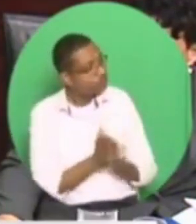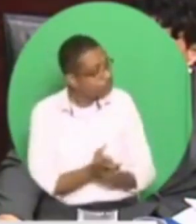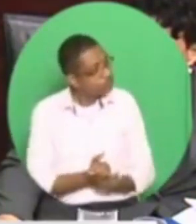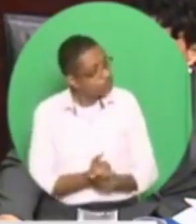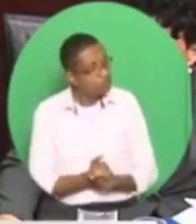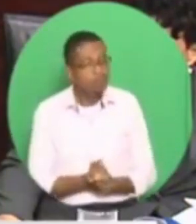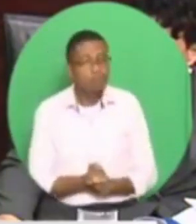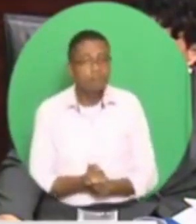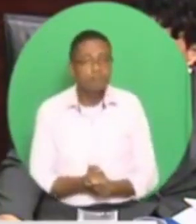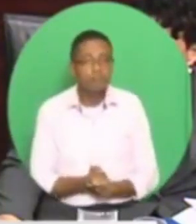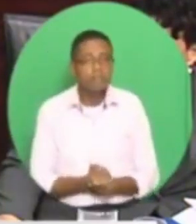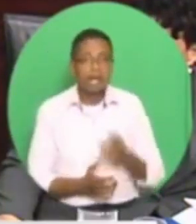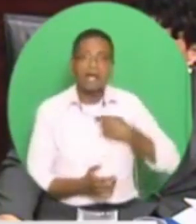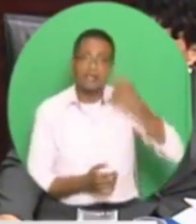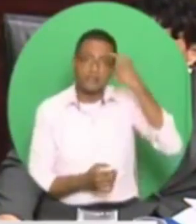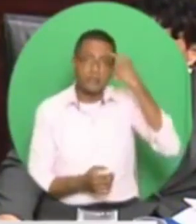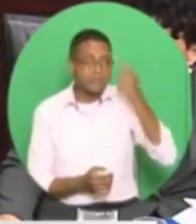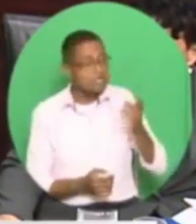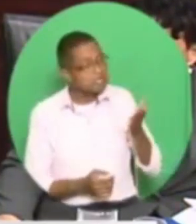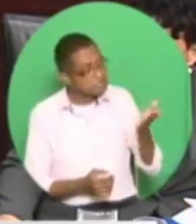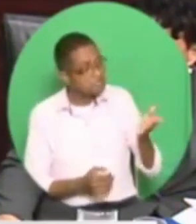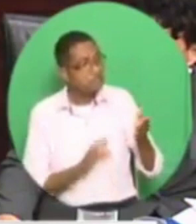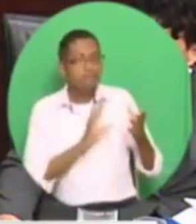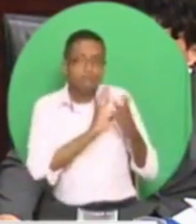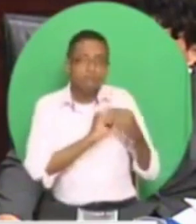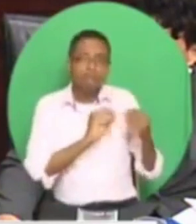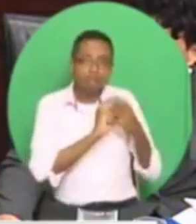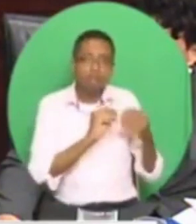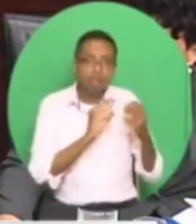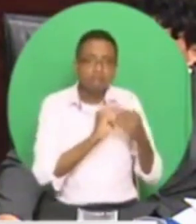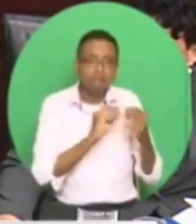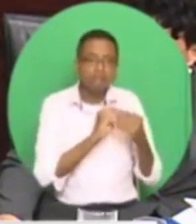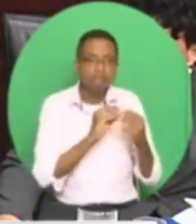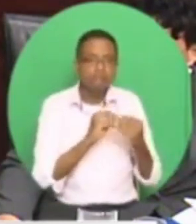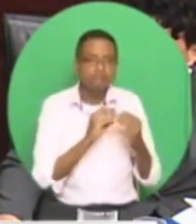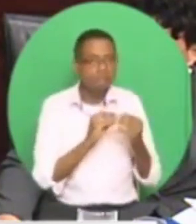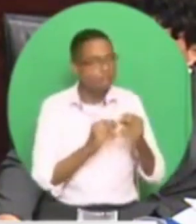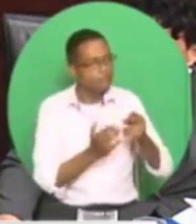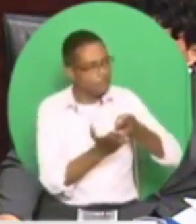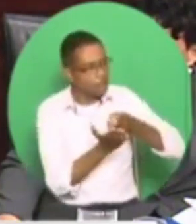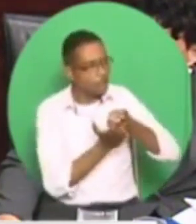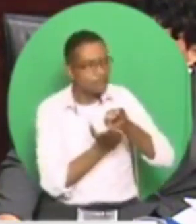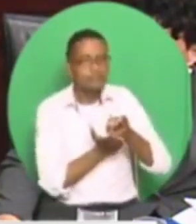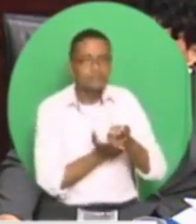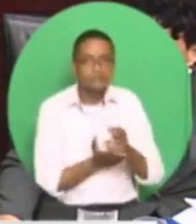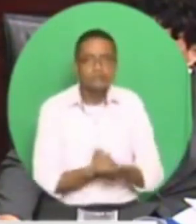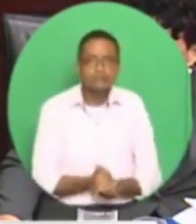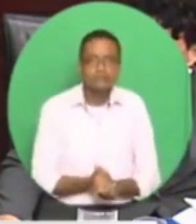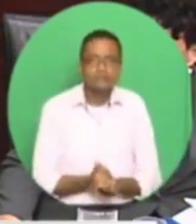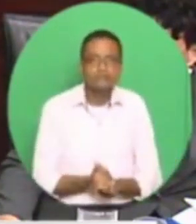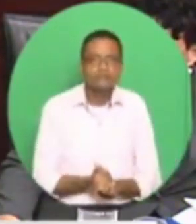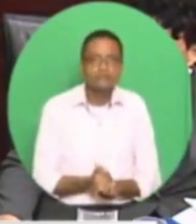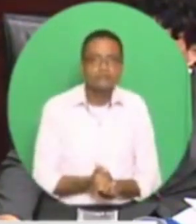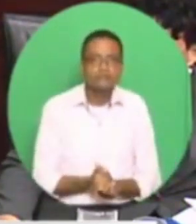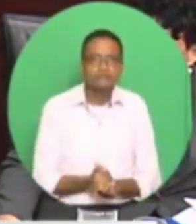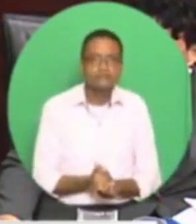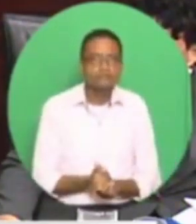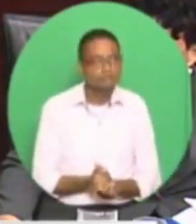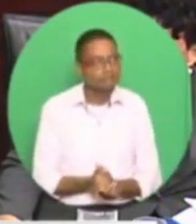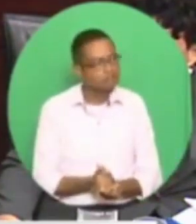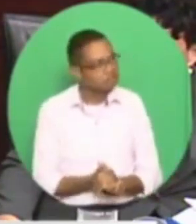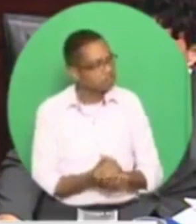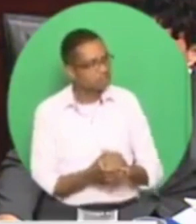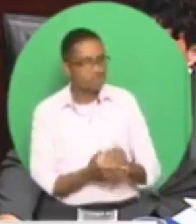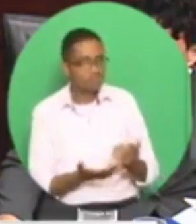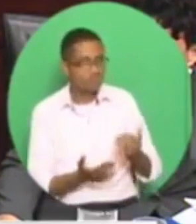all, because I thought that he was speaking, Madam Speaker, you know, in an honest manner and so on. And nothing is